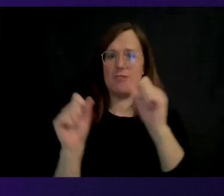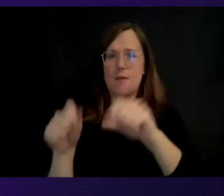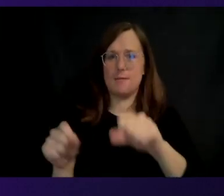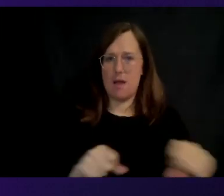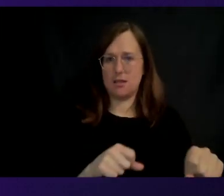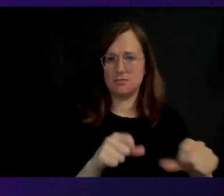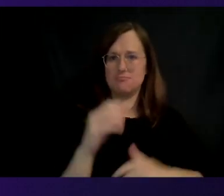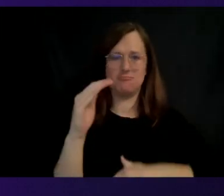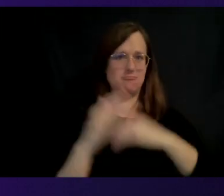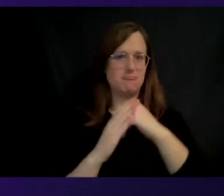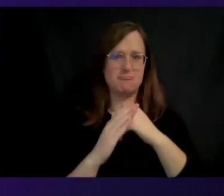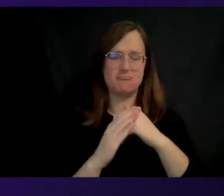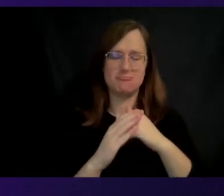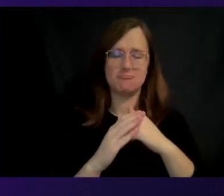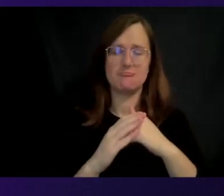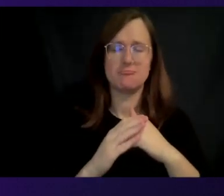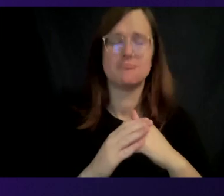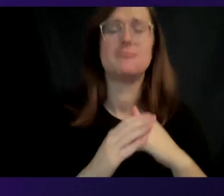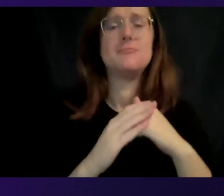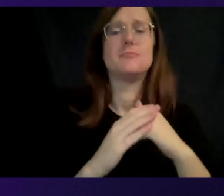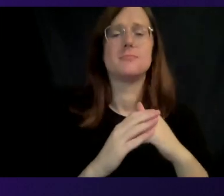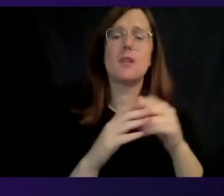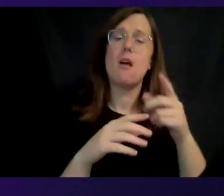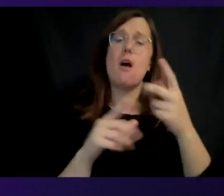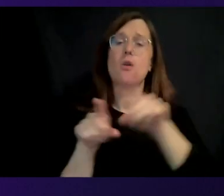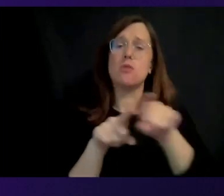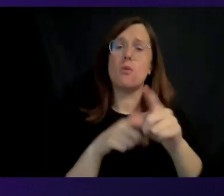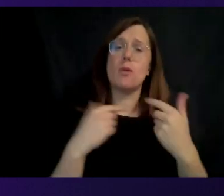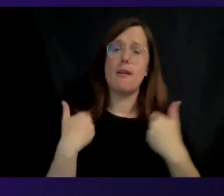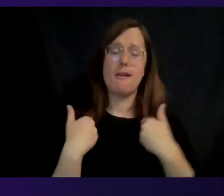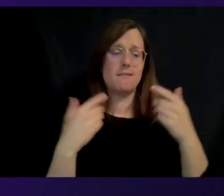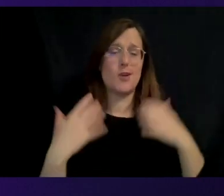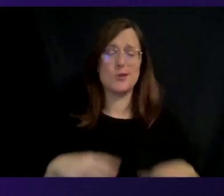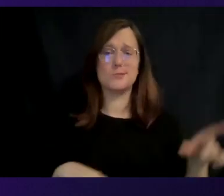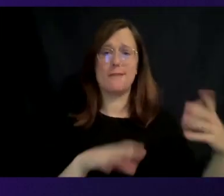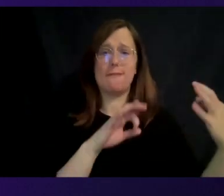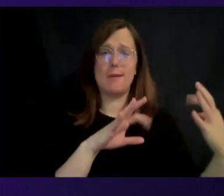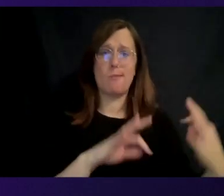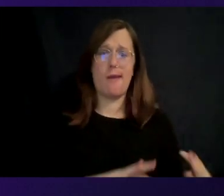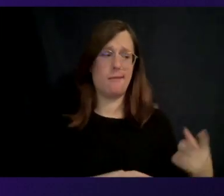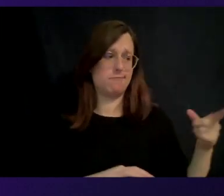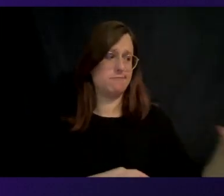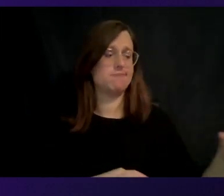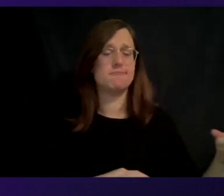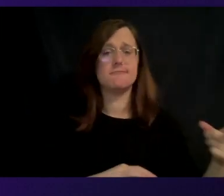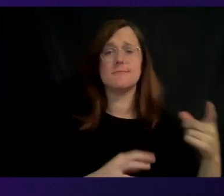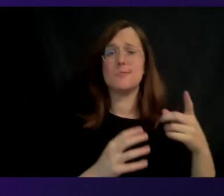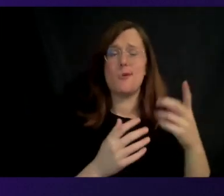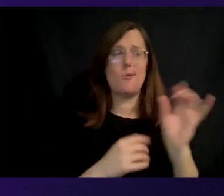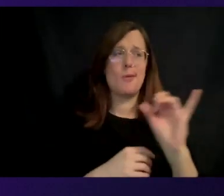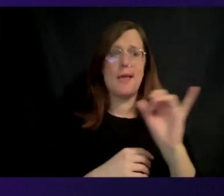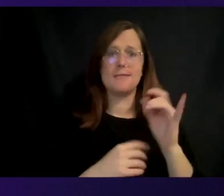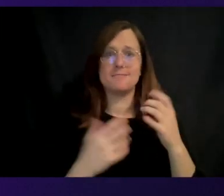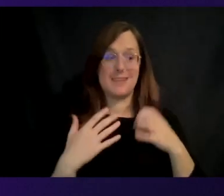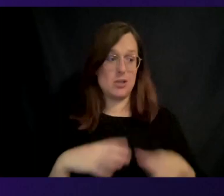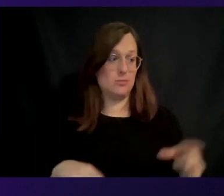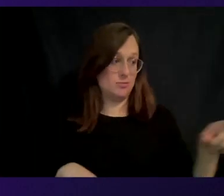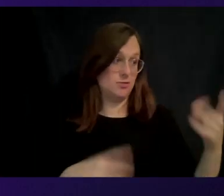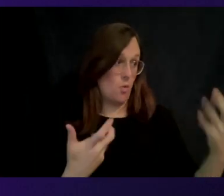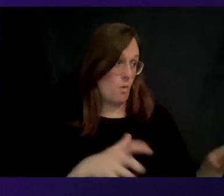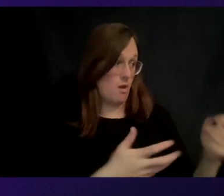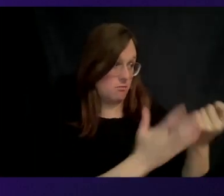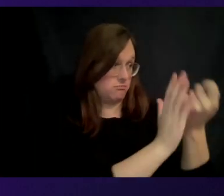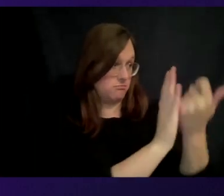optimize the silicon design based on customer feedback. So again, we take out things customers don't want. And